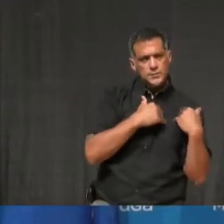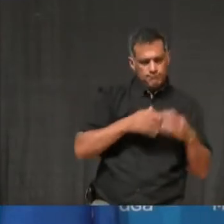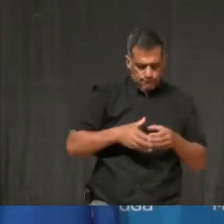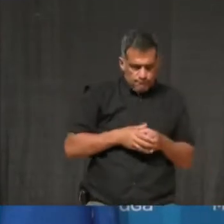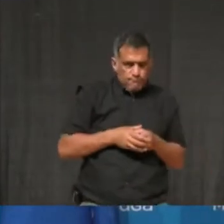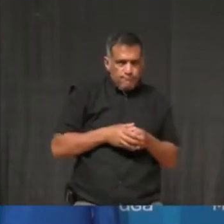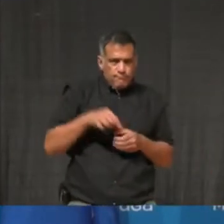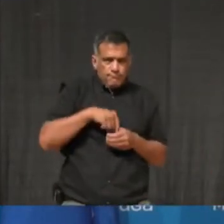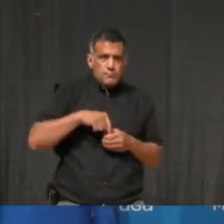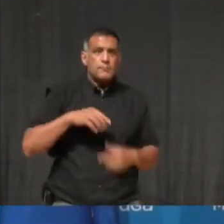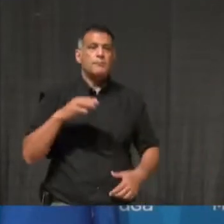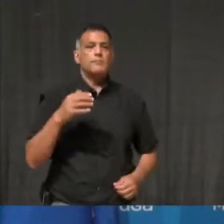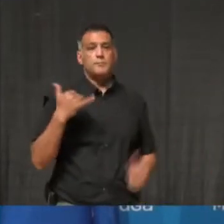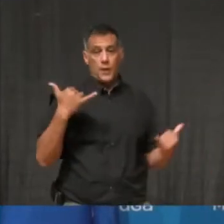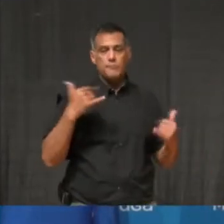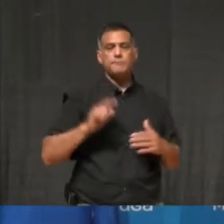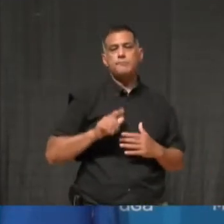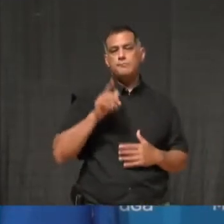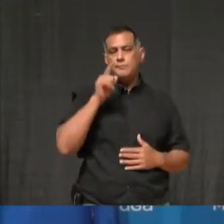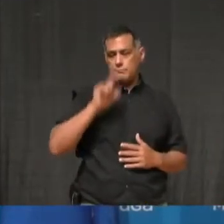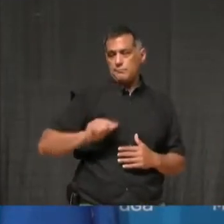update. Dr. Lowe?